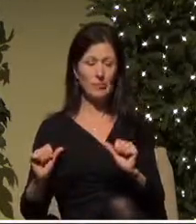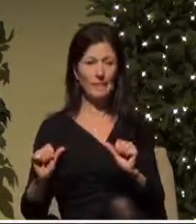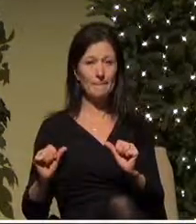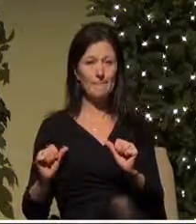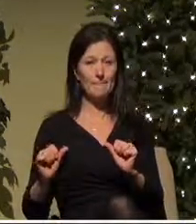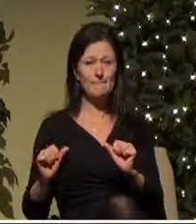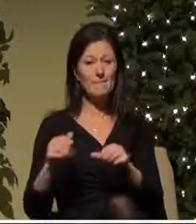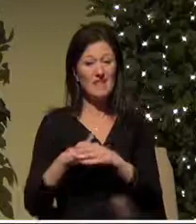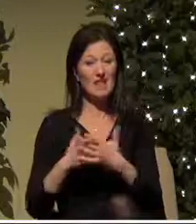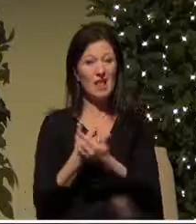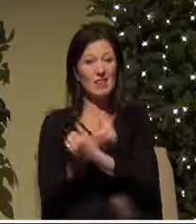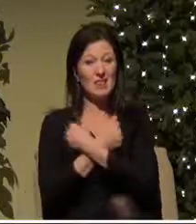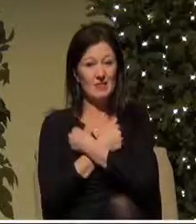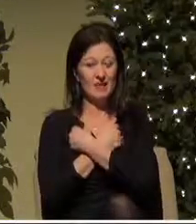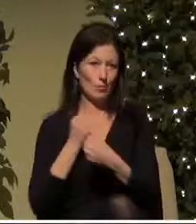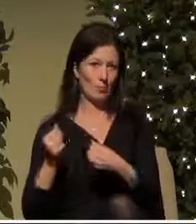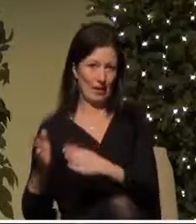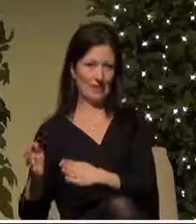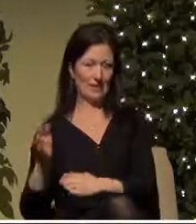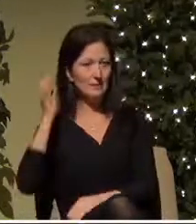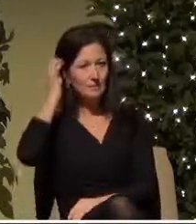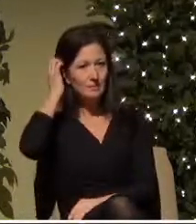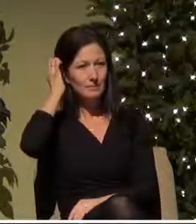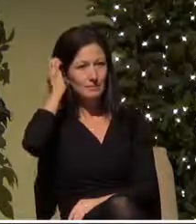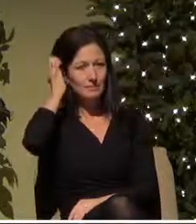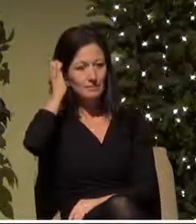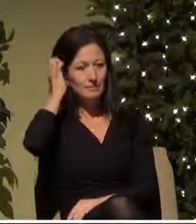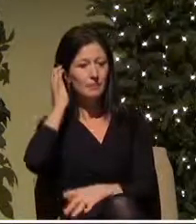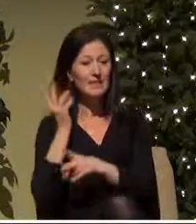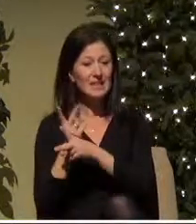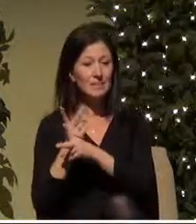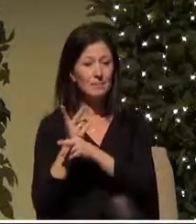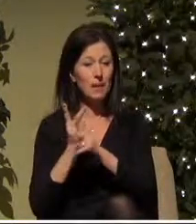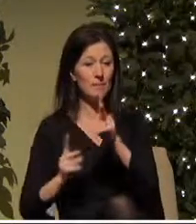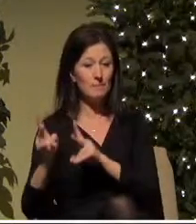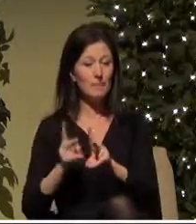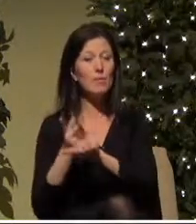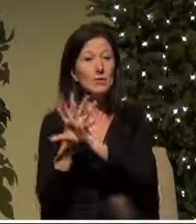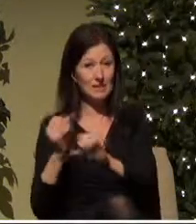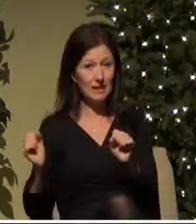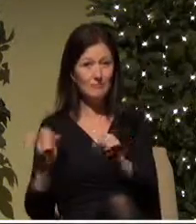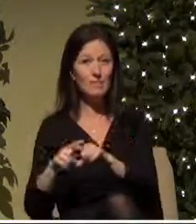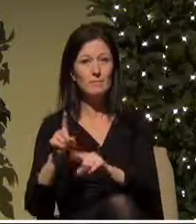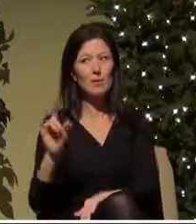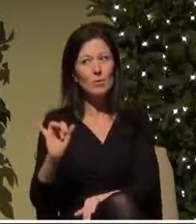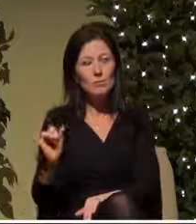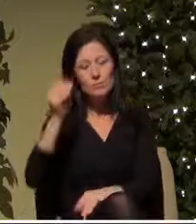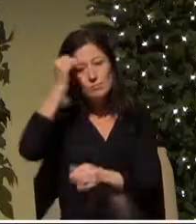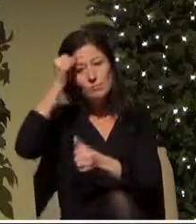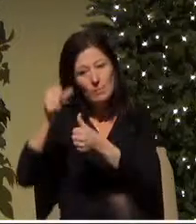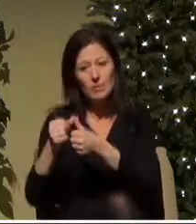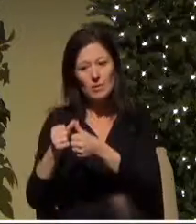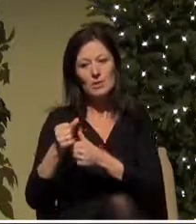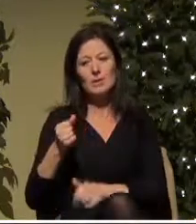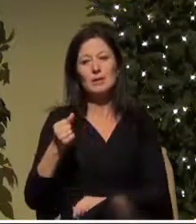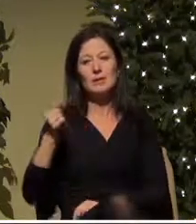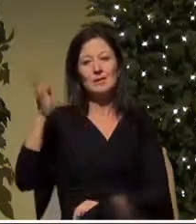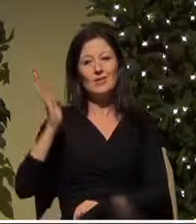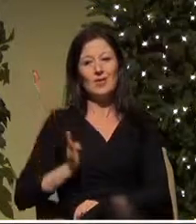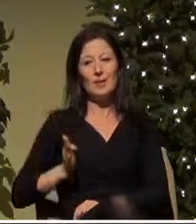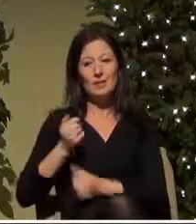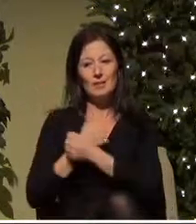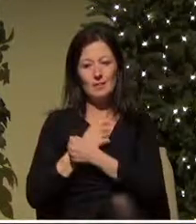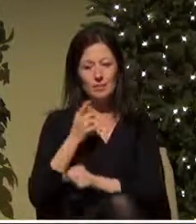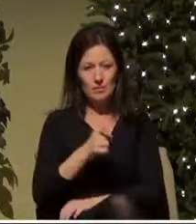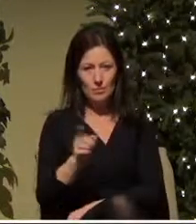this where we make sure that we keep people safe but we also remind them that they are loved and there are ways that we can